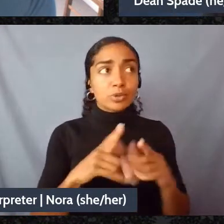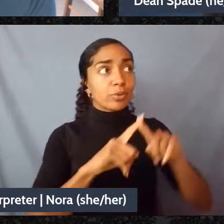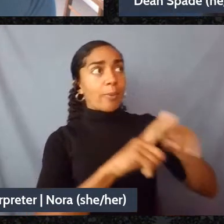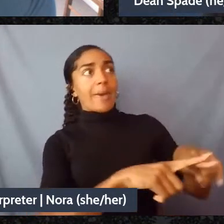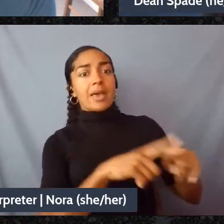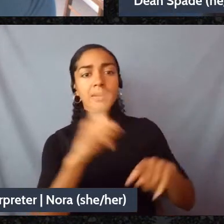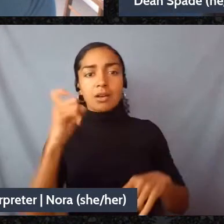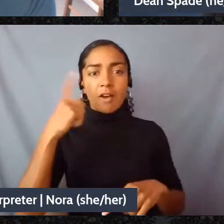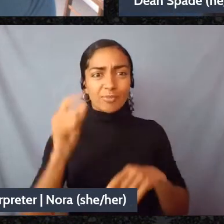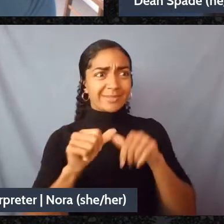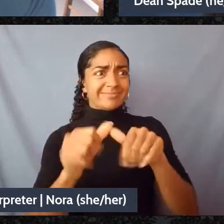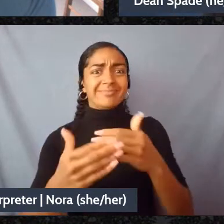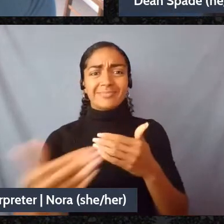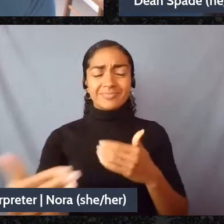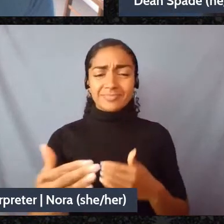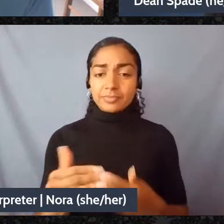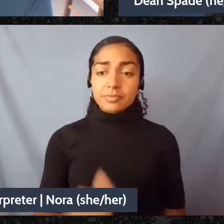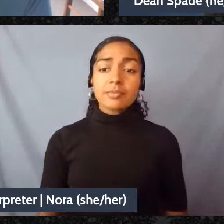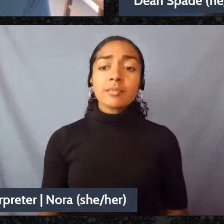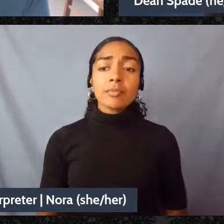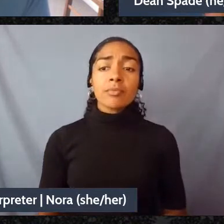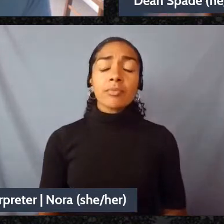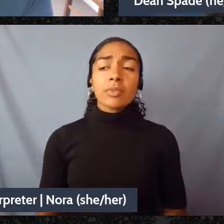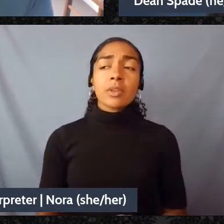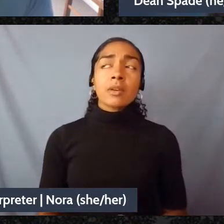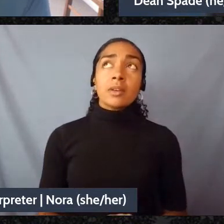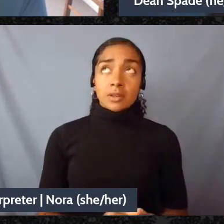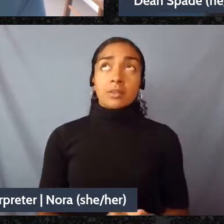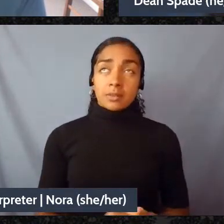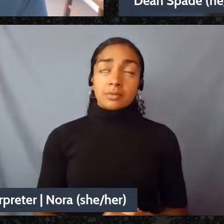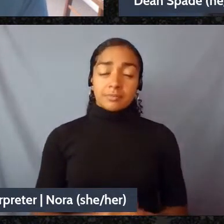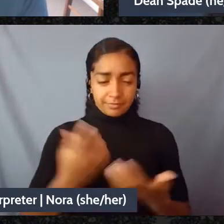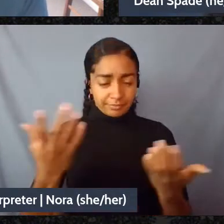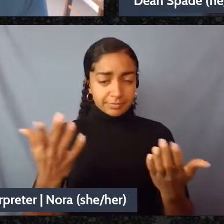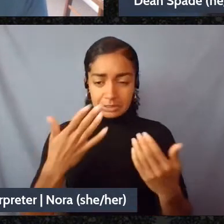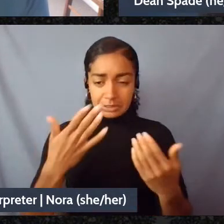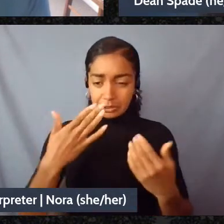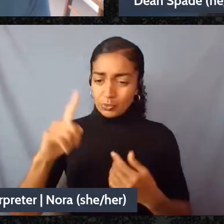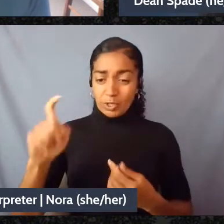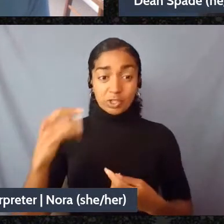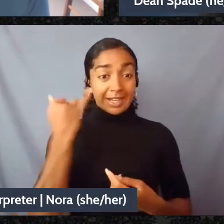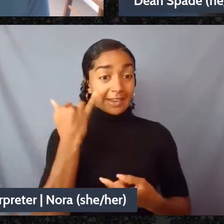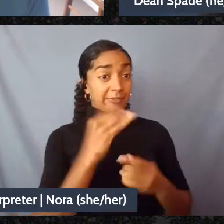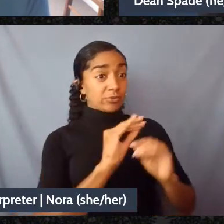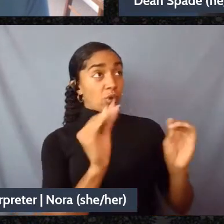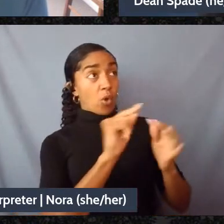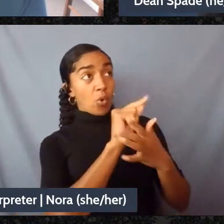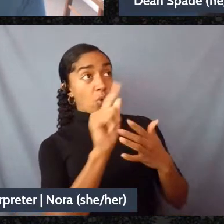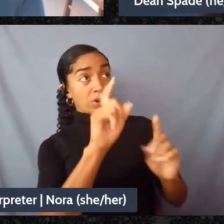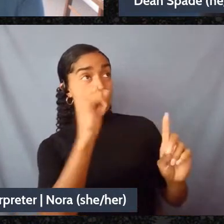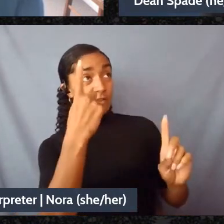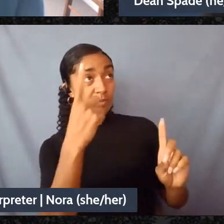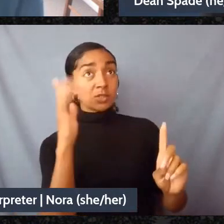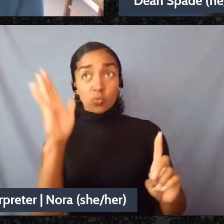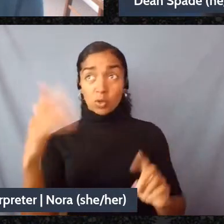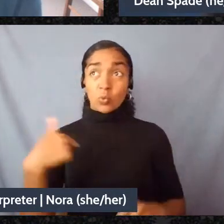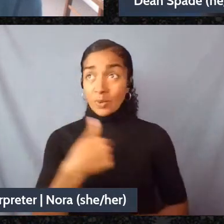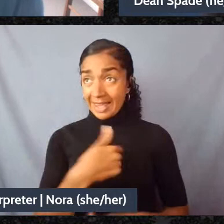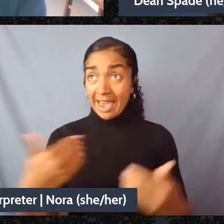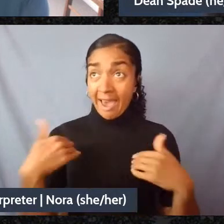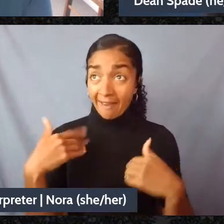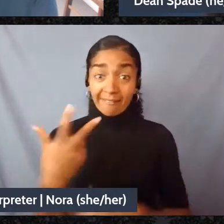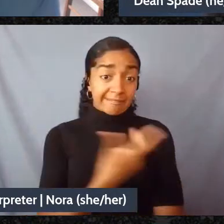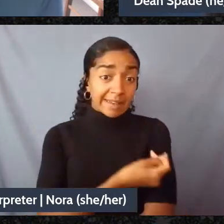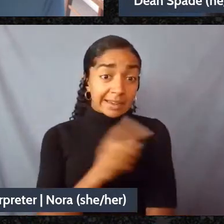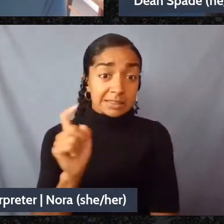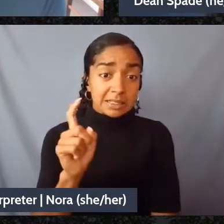do we think that if we didn't I mean if we didn't have these governments would we have a vaccine I mean I actually think that's an interesting